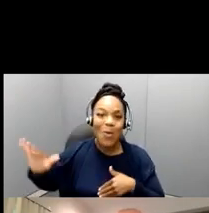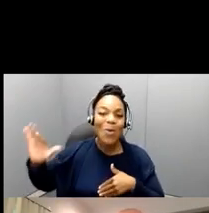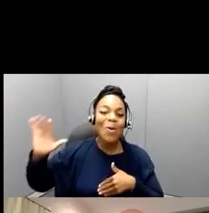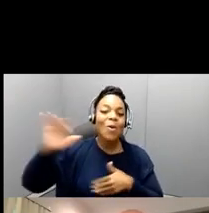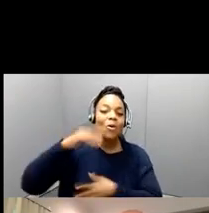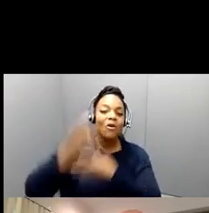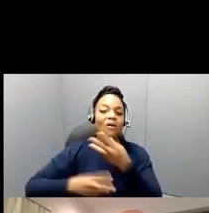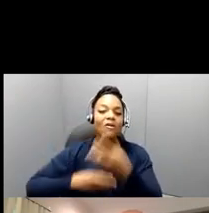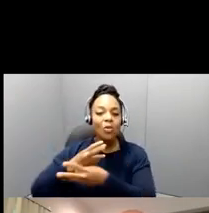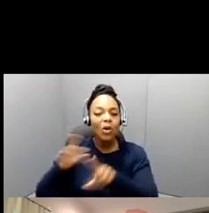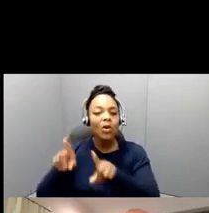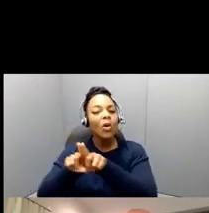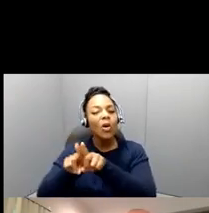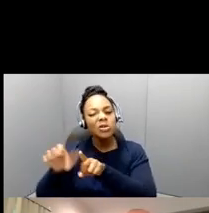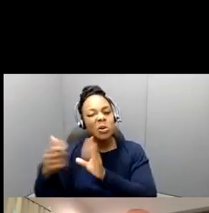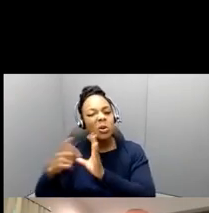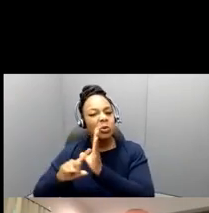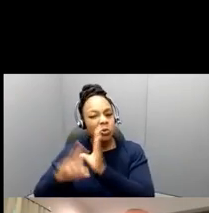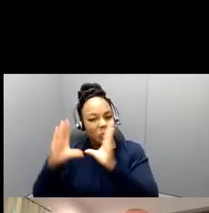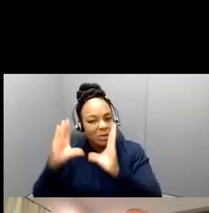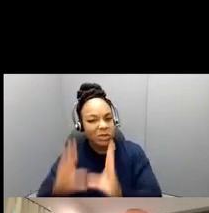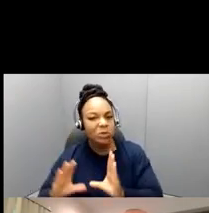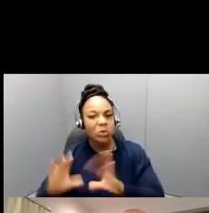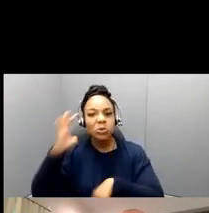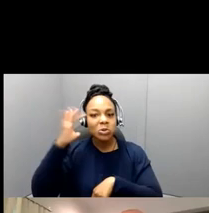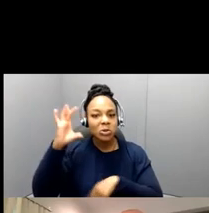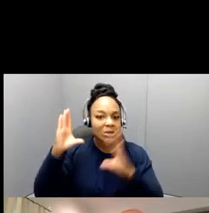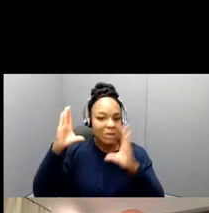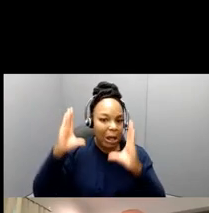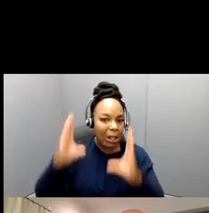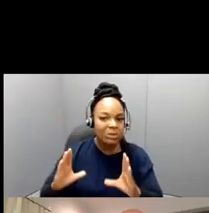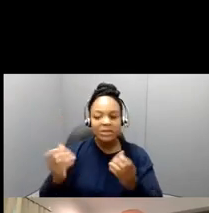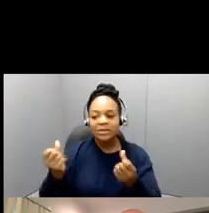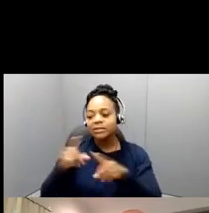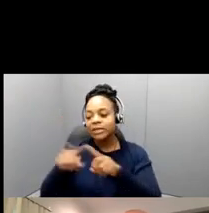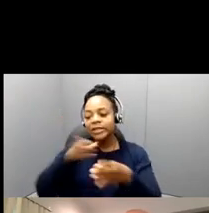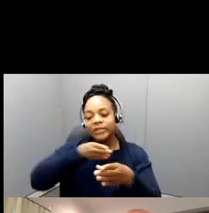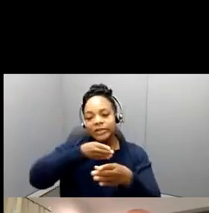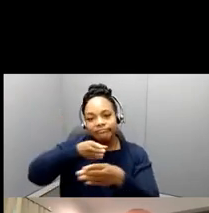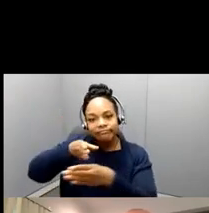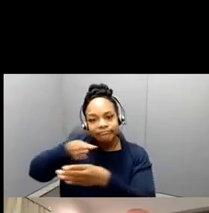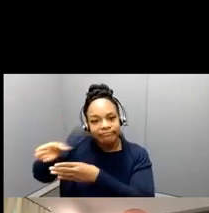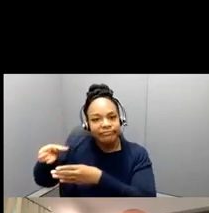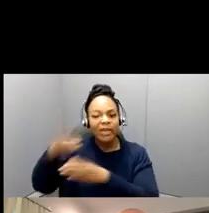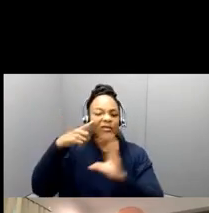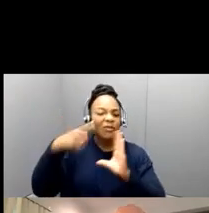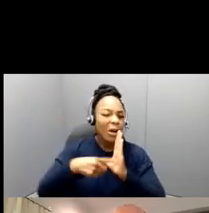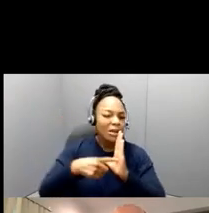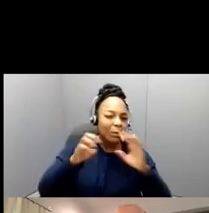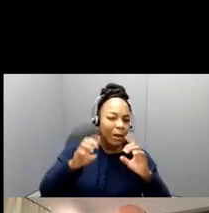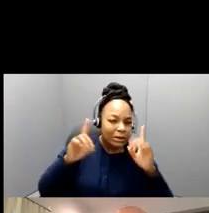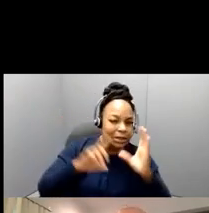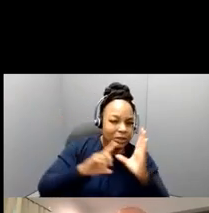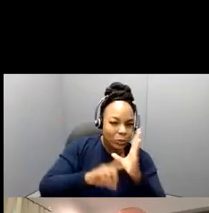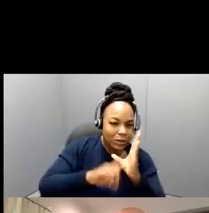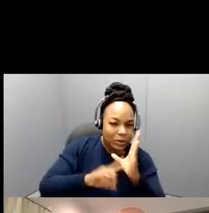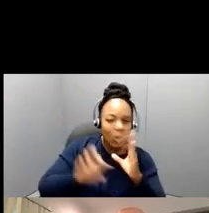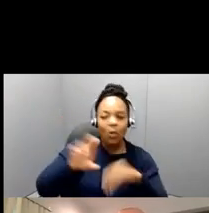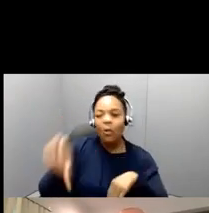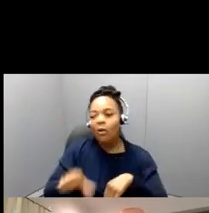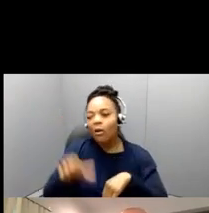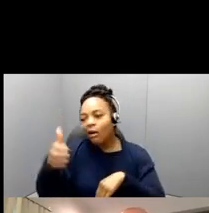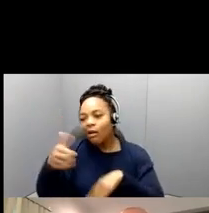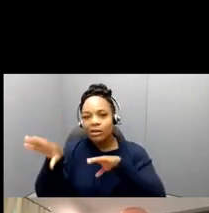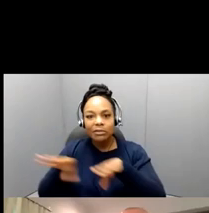scholars, and multiple disciplines from education research, other disciplines in the behavioral and social sciences,